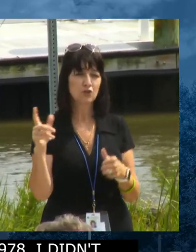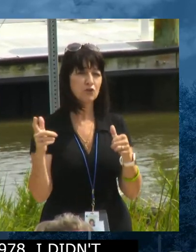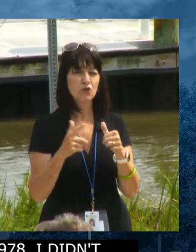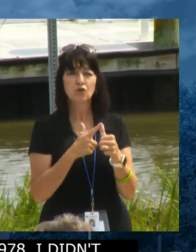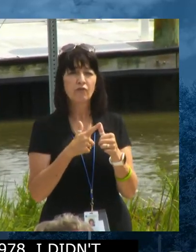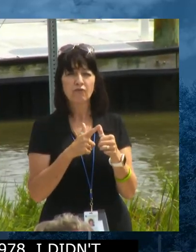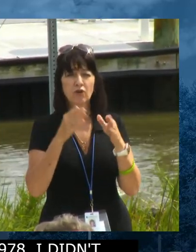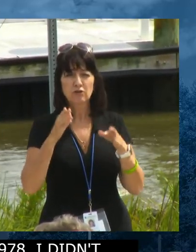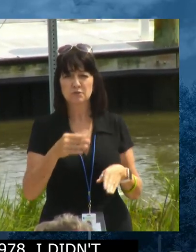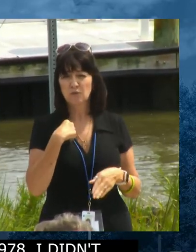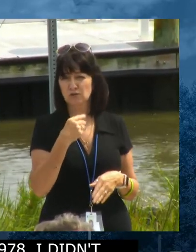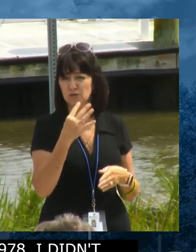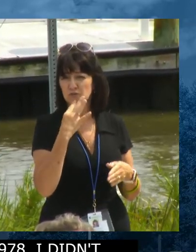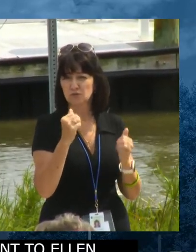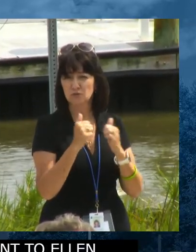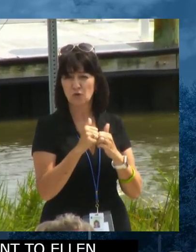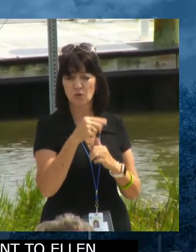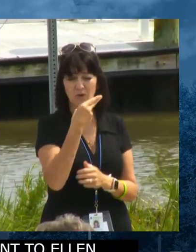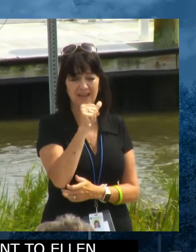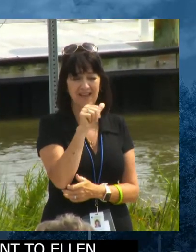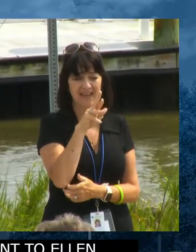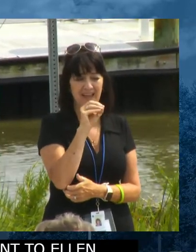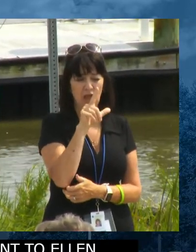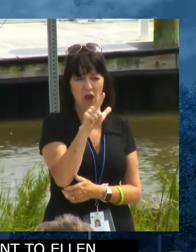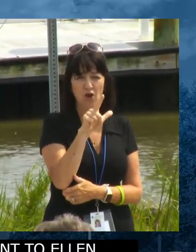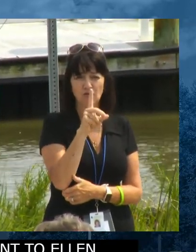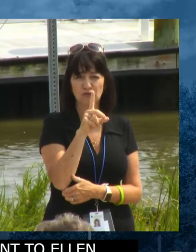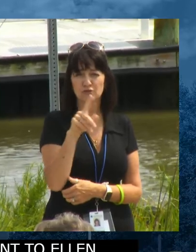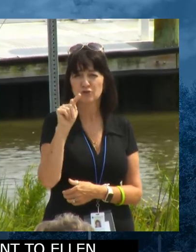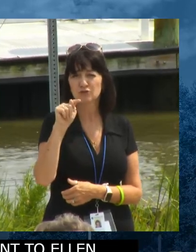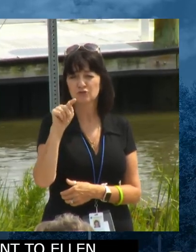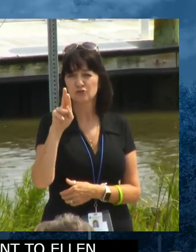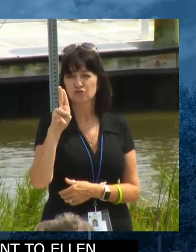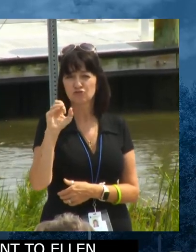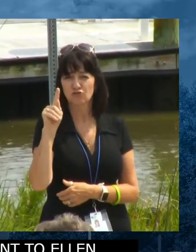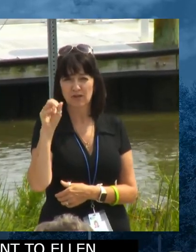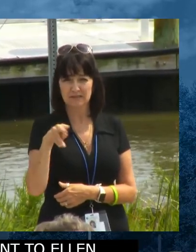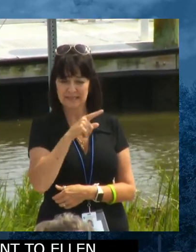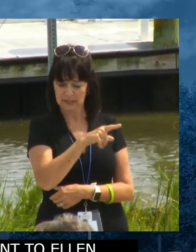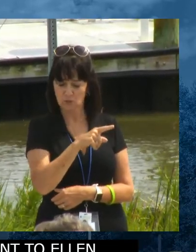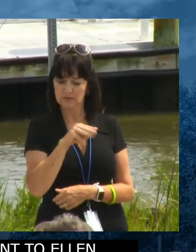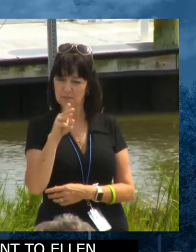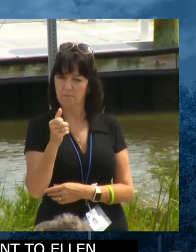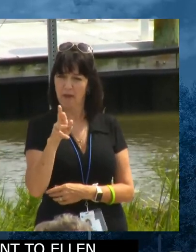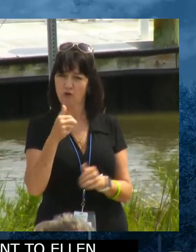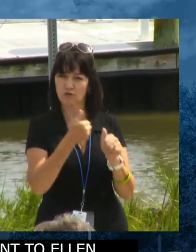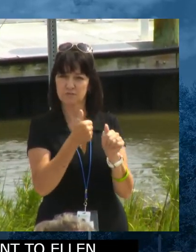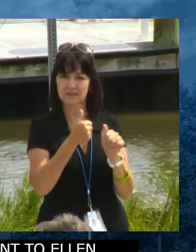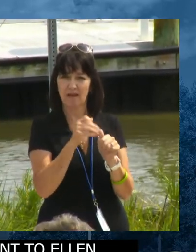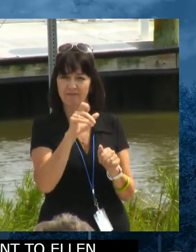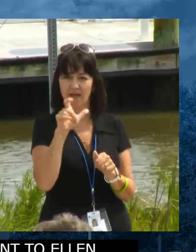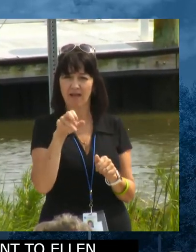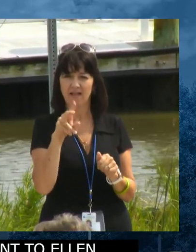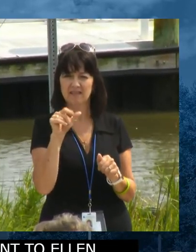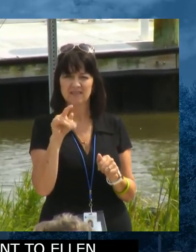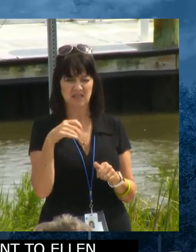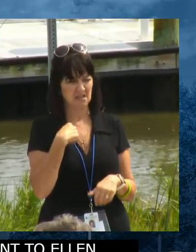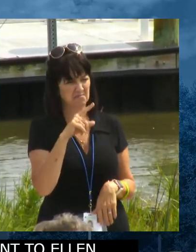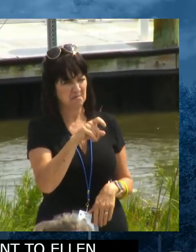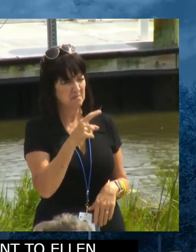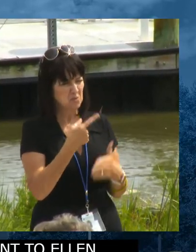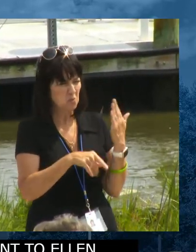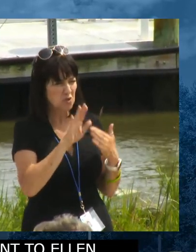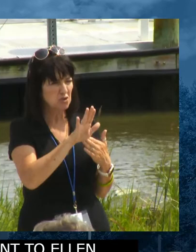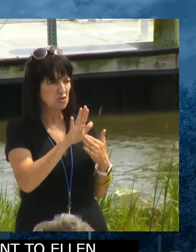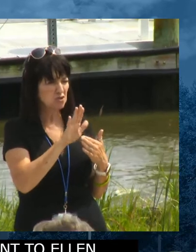called Harold Truxton. His name was Harold Truxton. He was the mayor of Ellendale. You're laughing, I know. So I asked him what the problems are. If